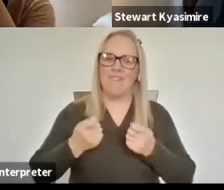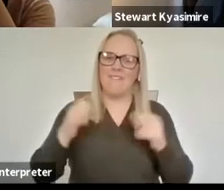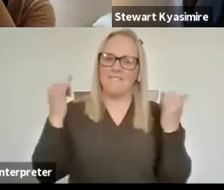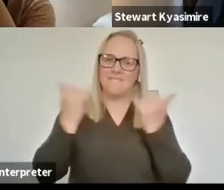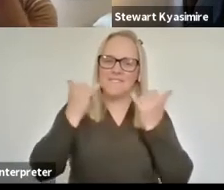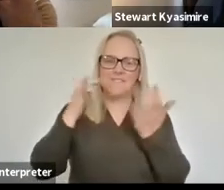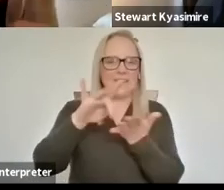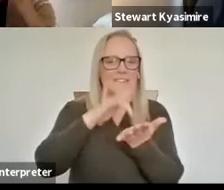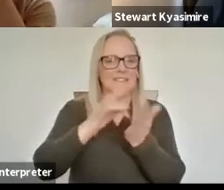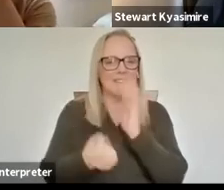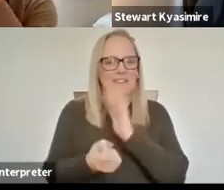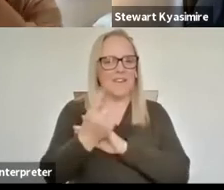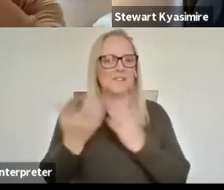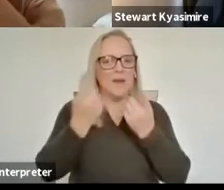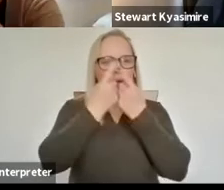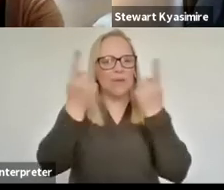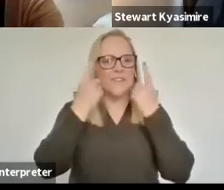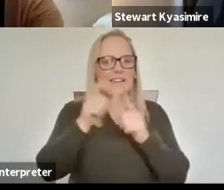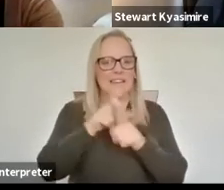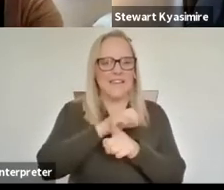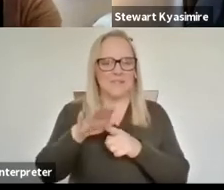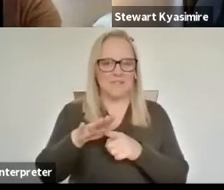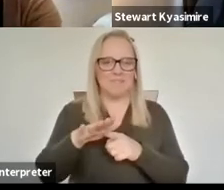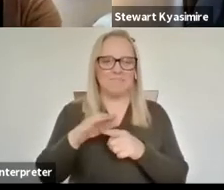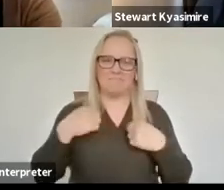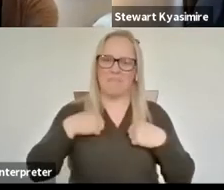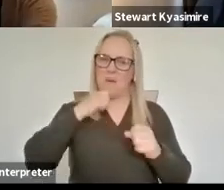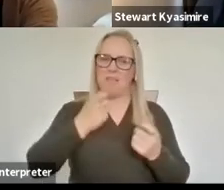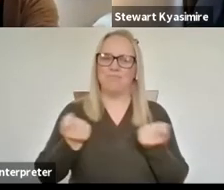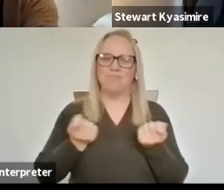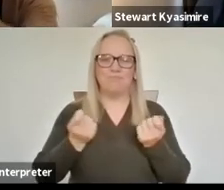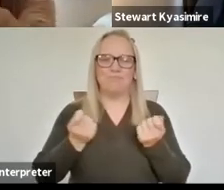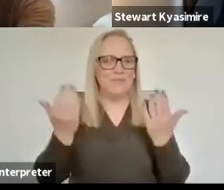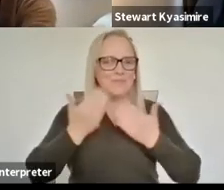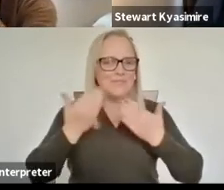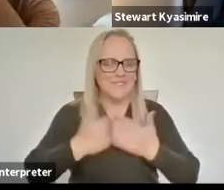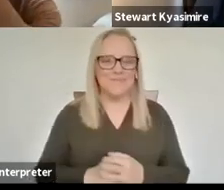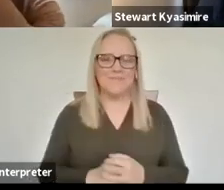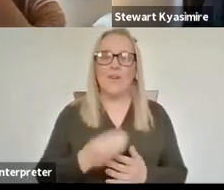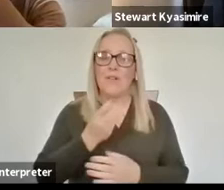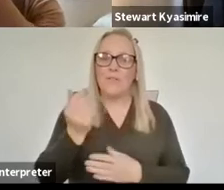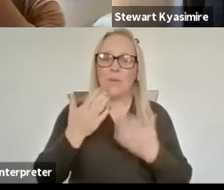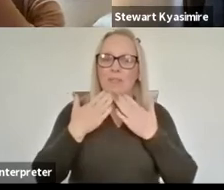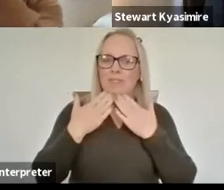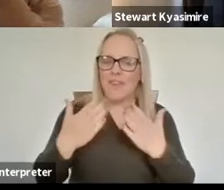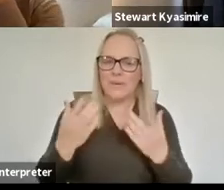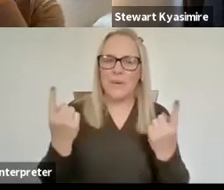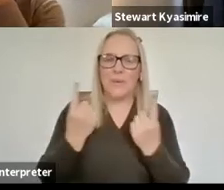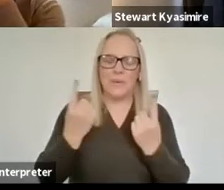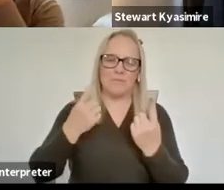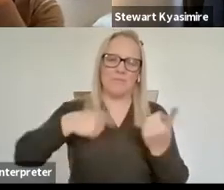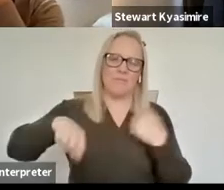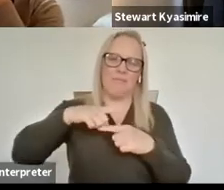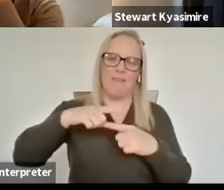Edinburgh and I'm going to be your host for this evening. So a few thanks before we begin. Thank you to everyone at the